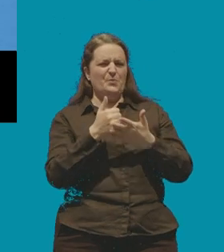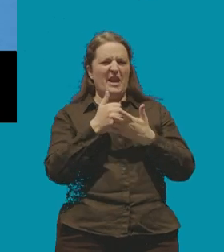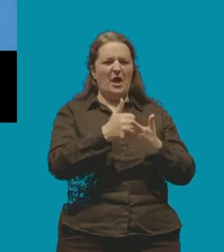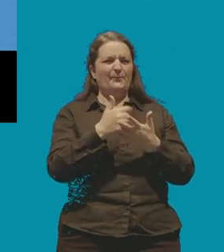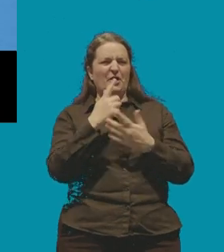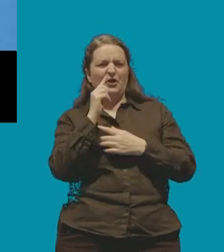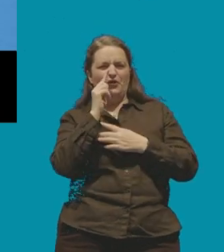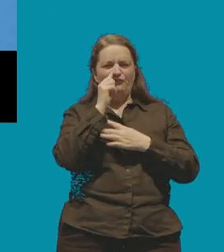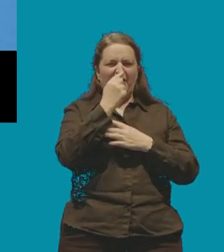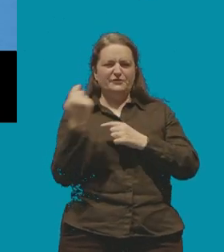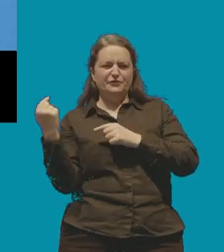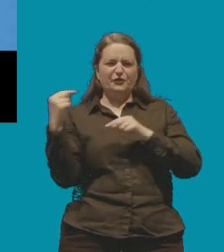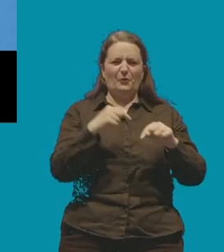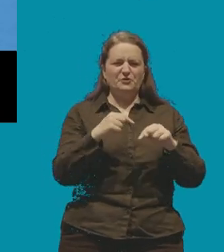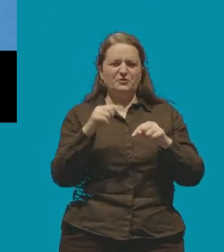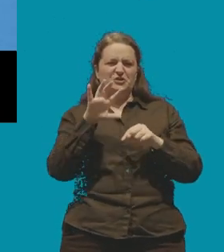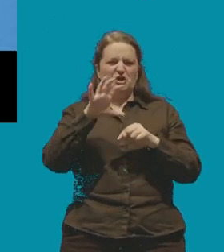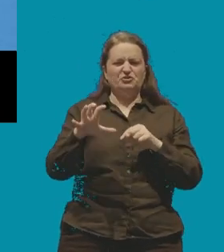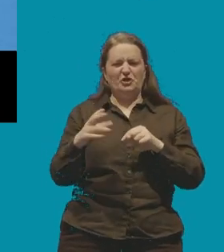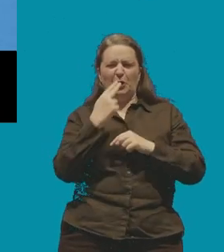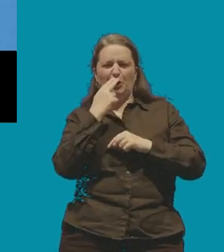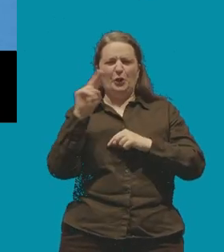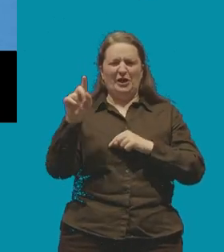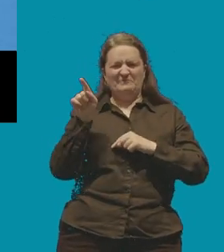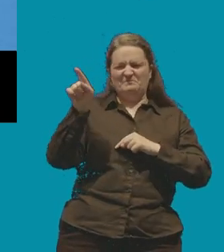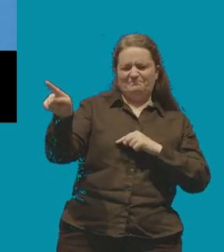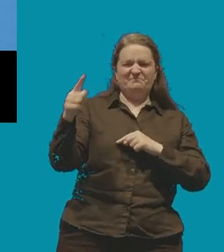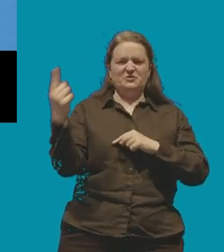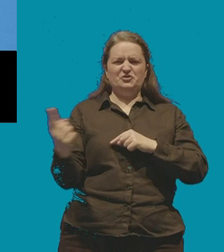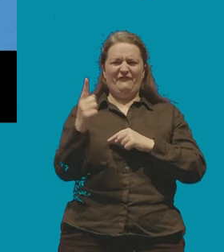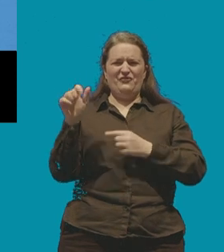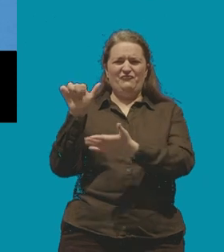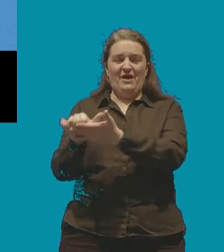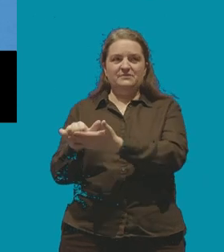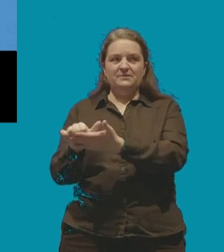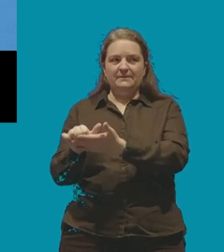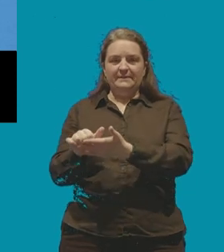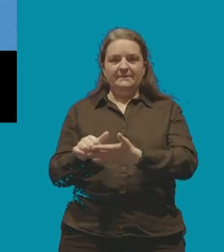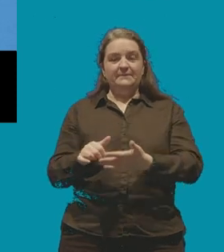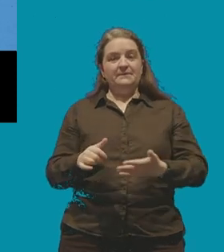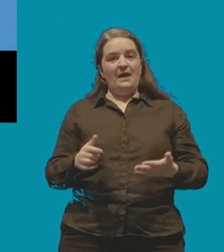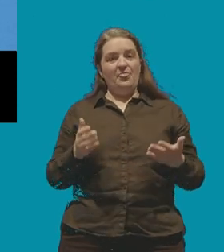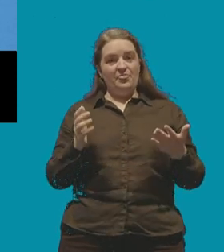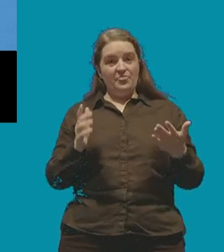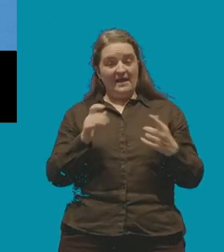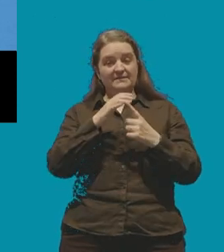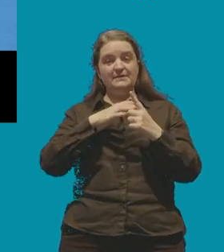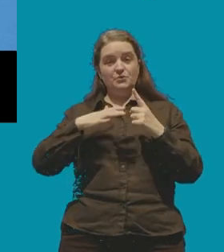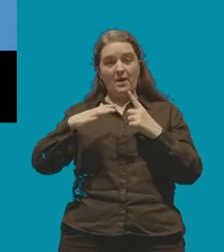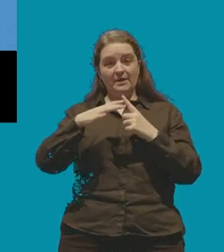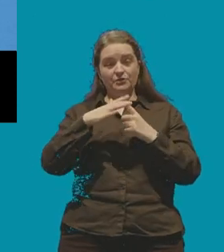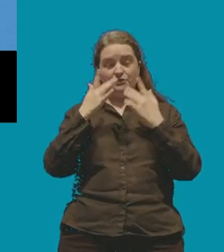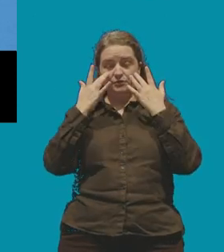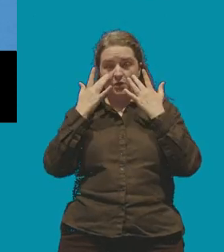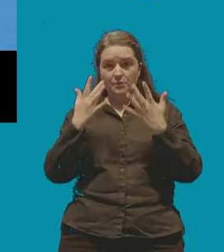and Hitler was right this is the reality of life for those who stick their necks on the line day